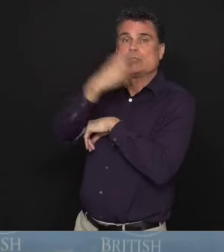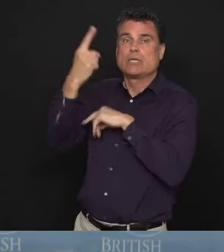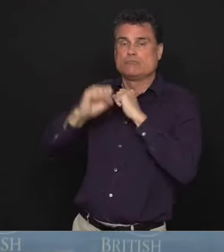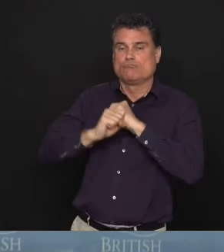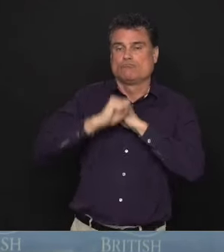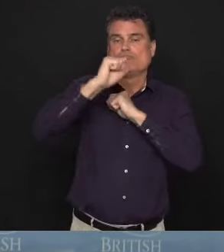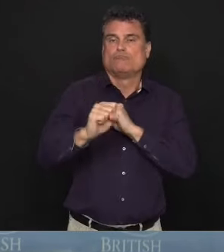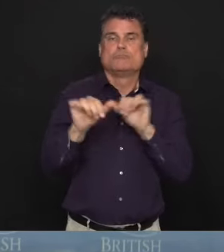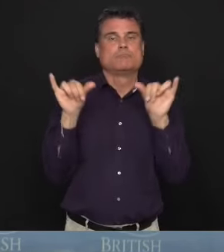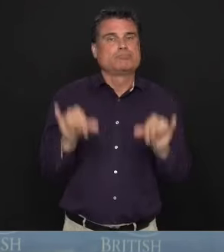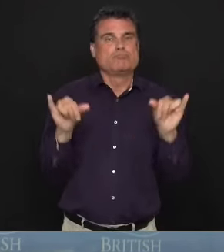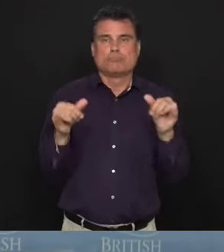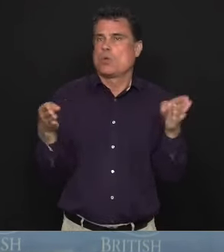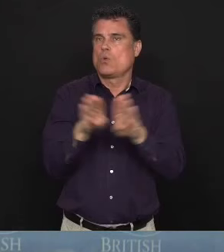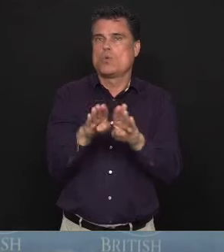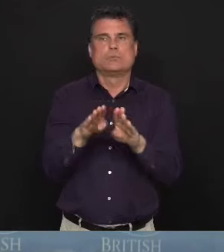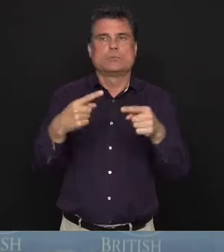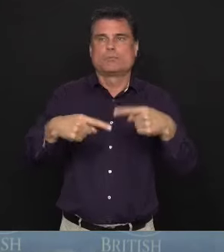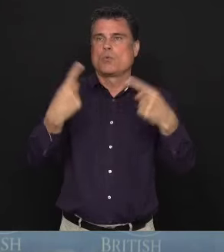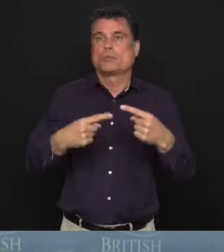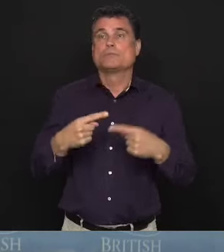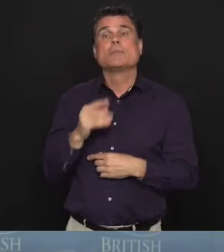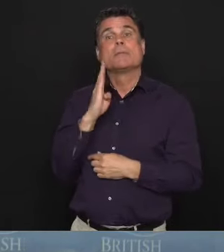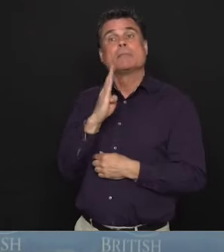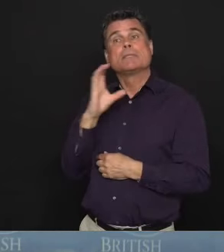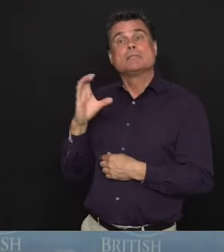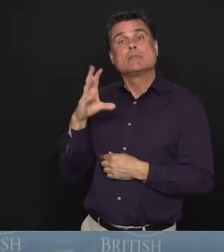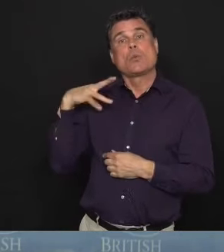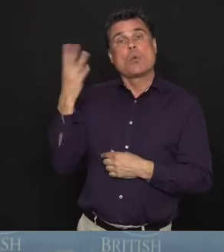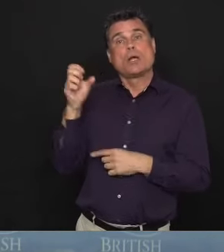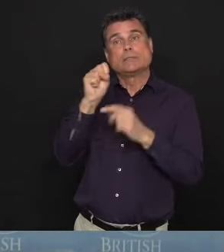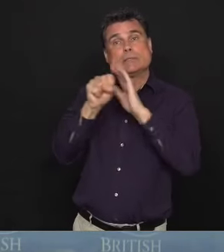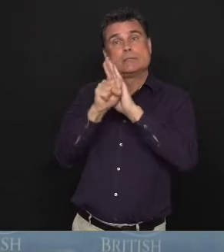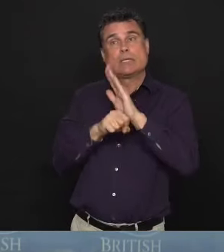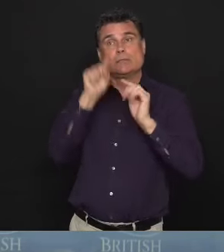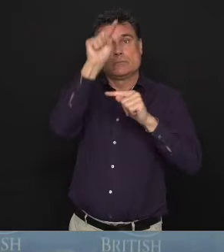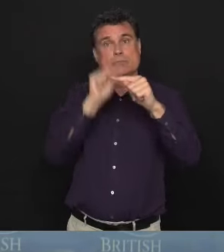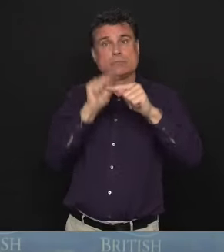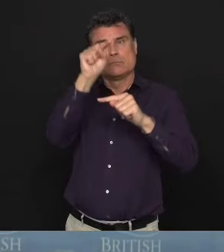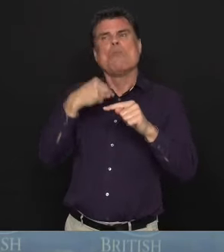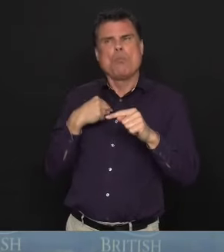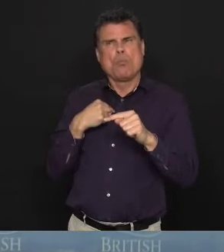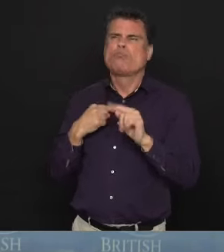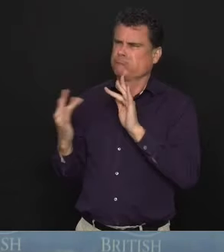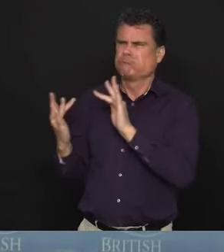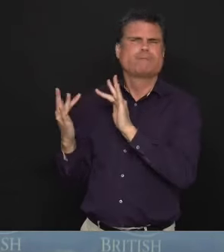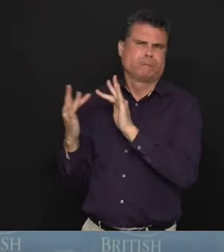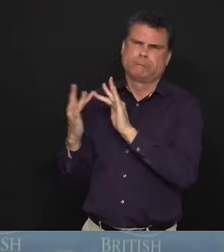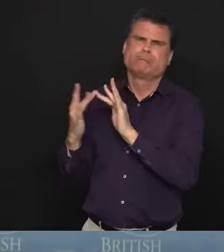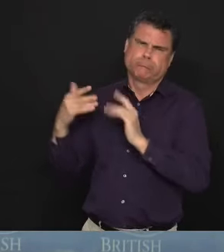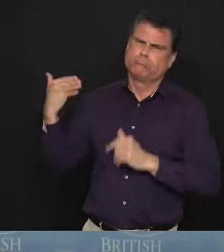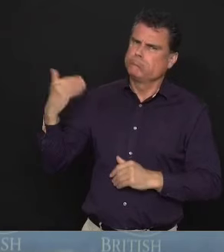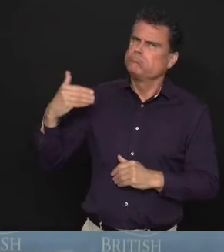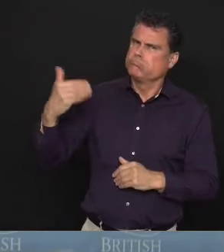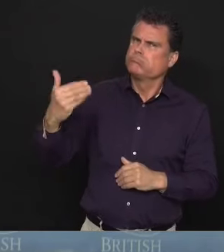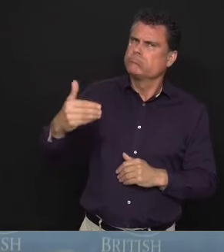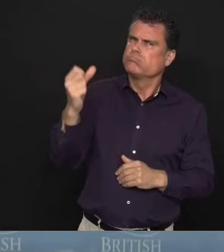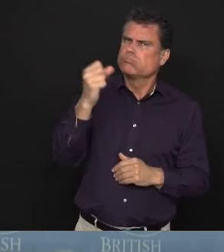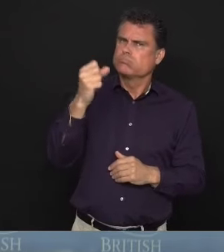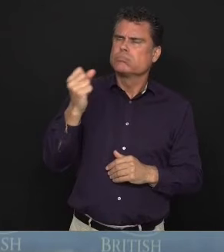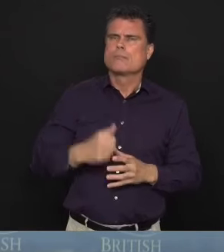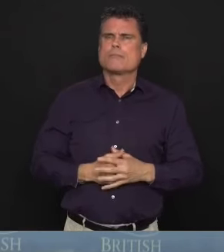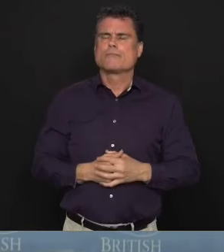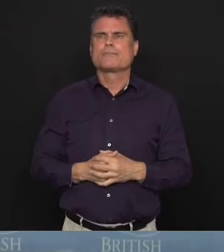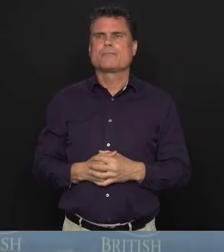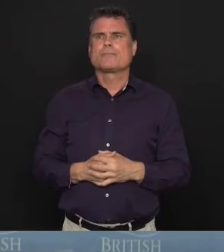We are in B.C. in regular contact. And I am in regular contact with my federal colleague, the minister of public safety, Bill Blair. The